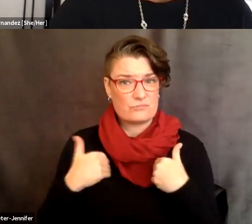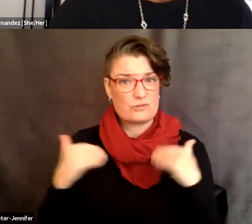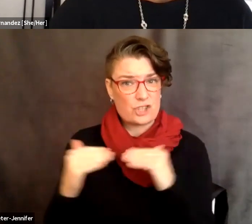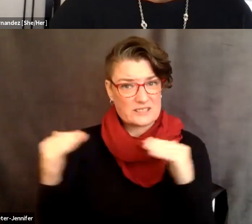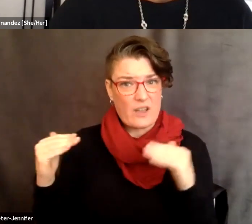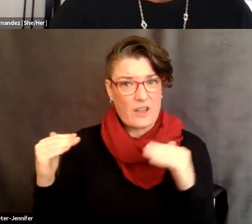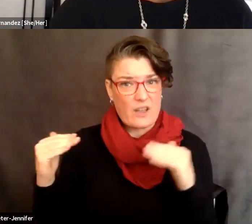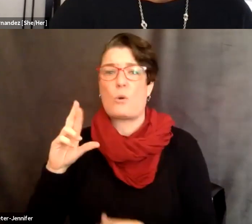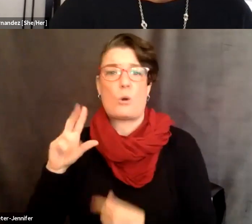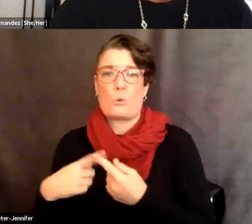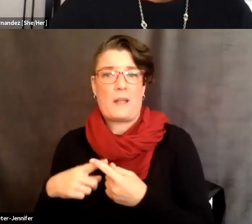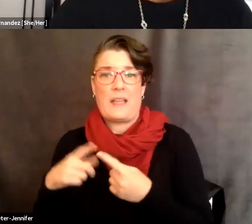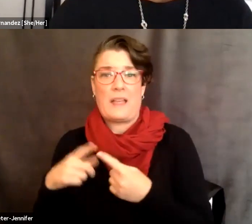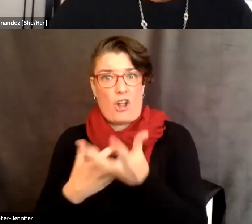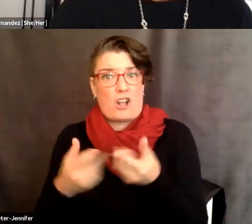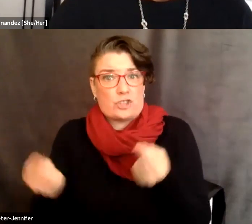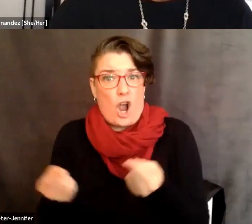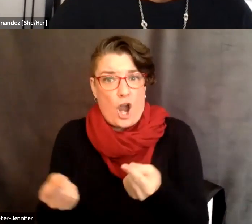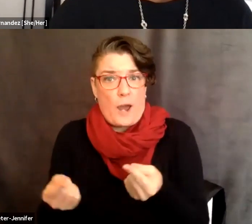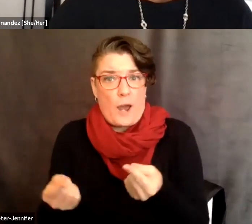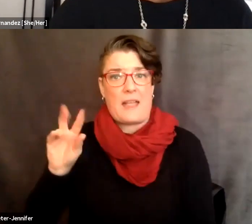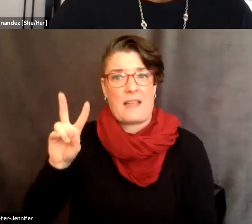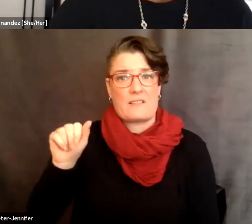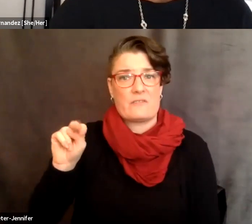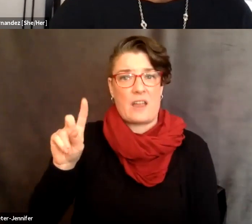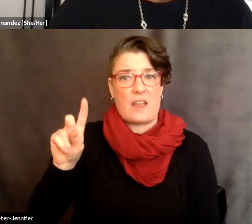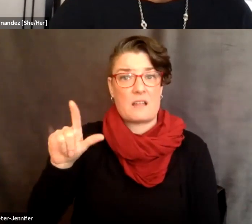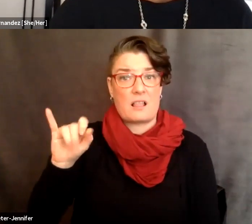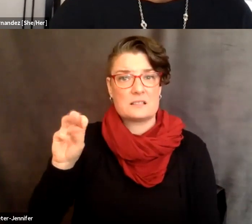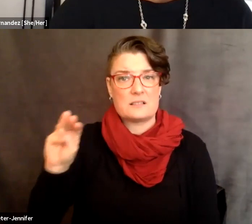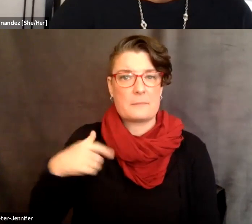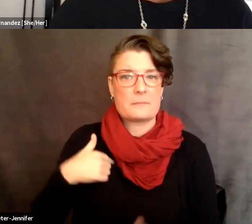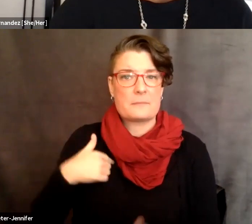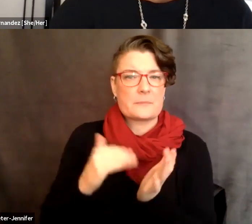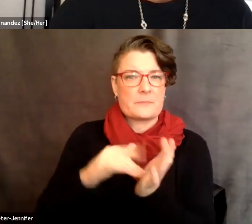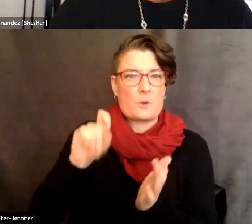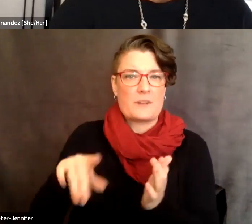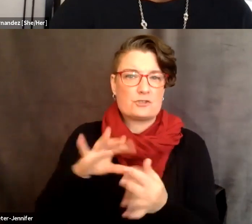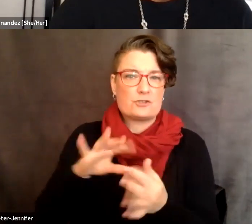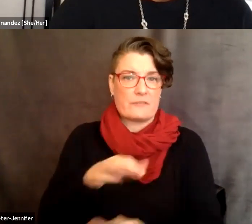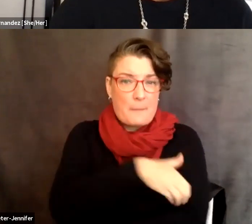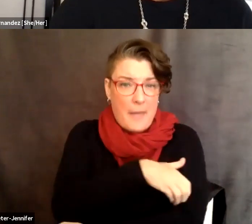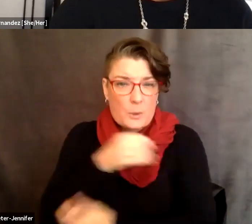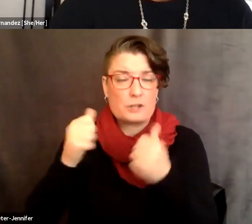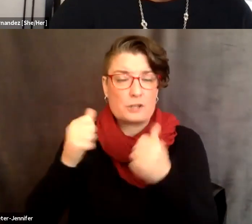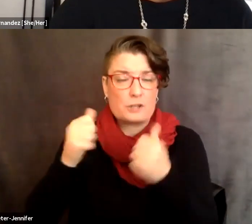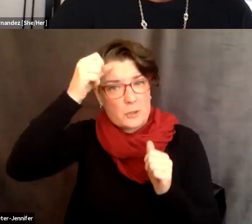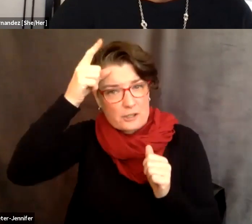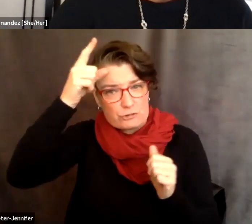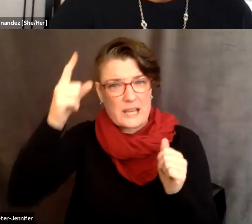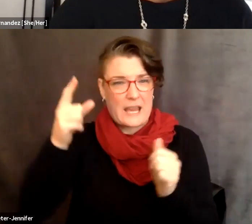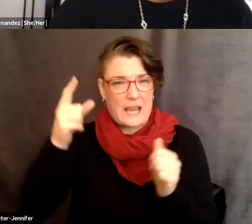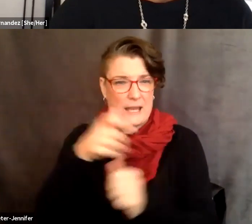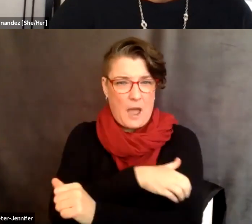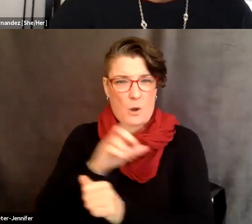of harm and vandalism. And I, I guess I keep returning to the questions of power and trying to understand the dynamics of power about when